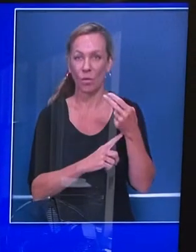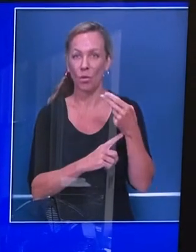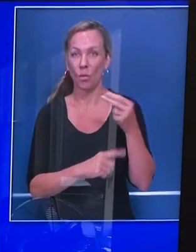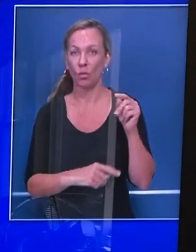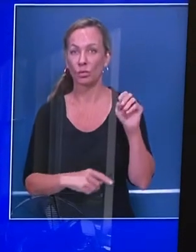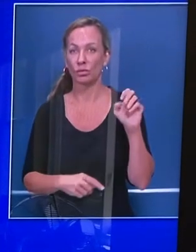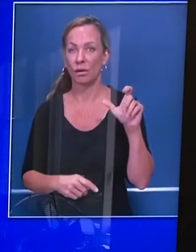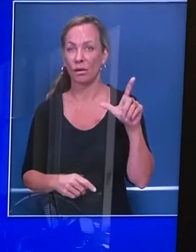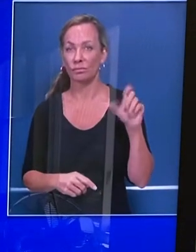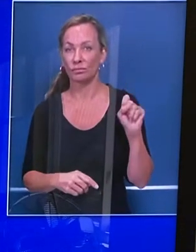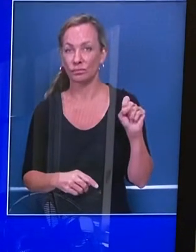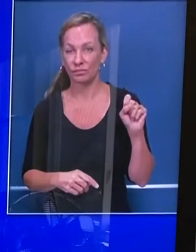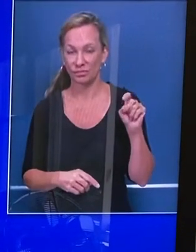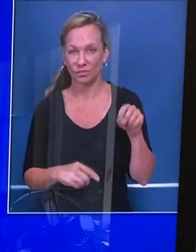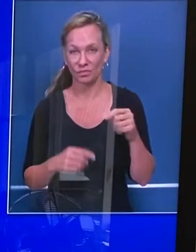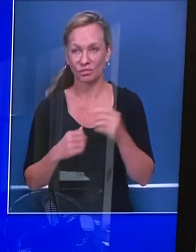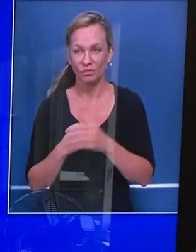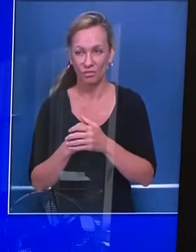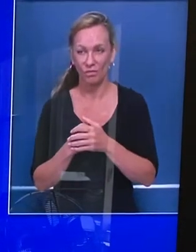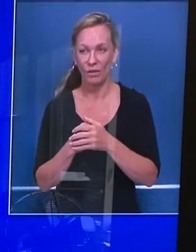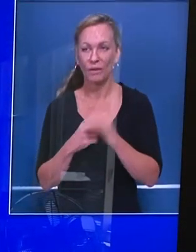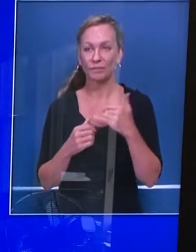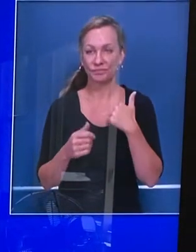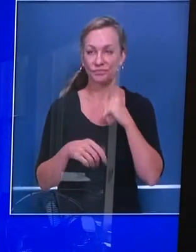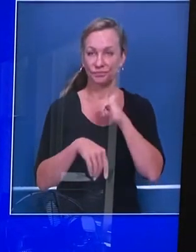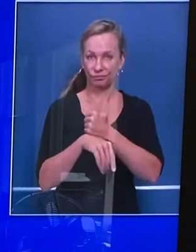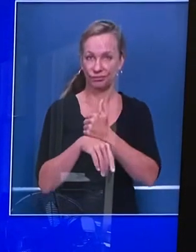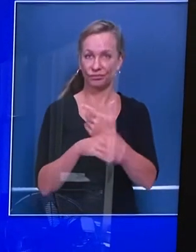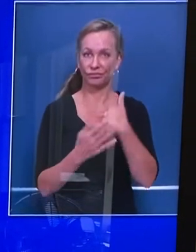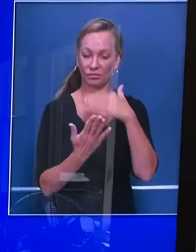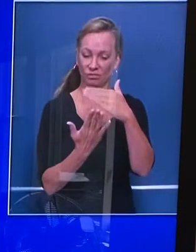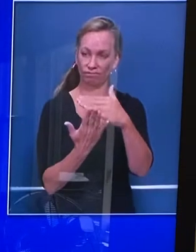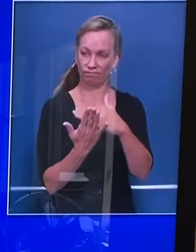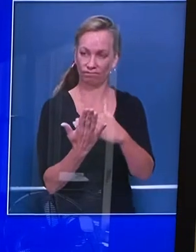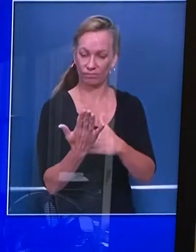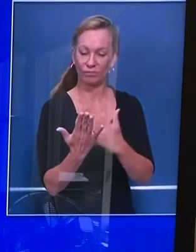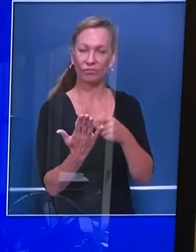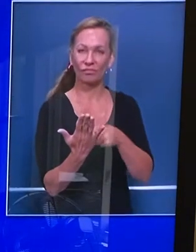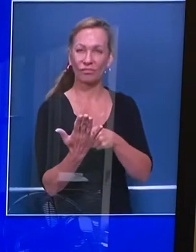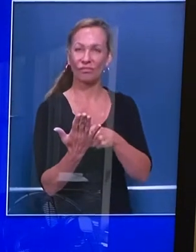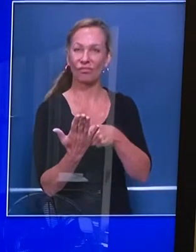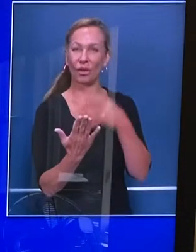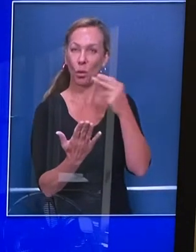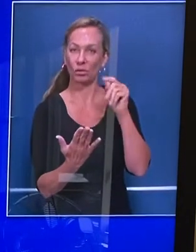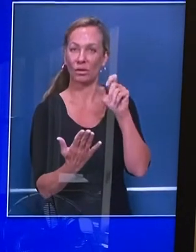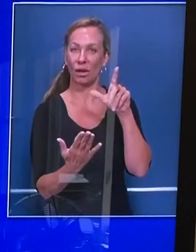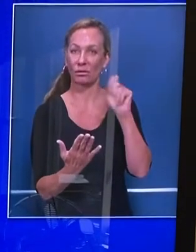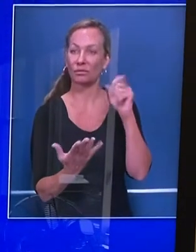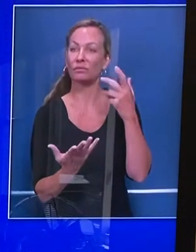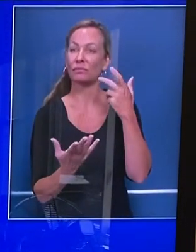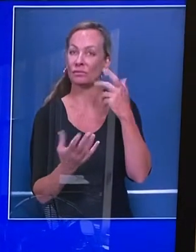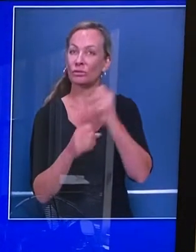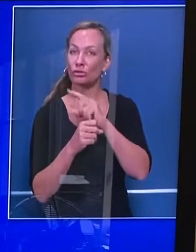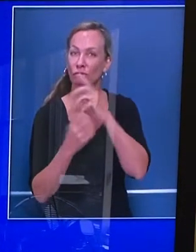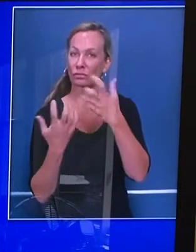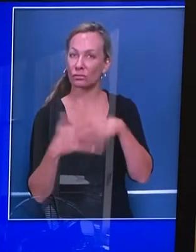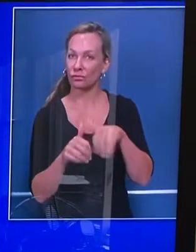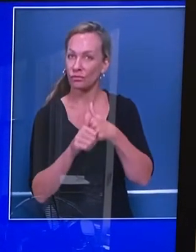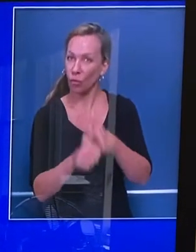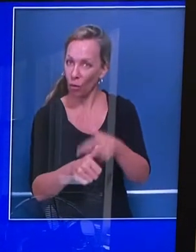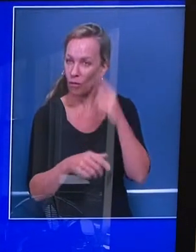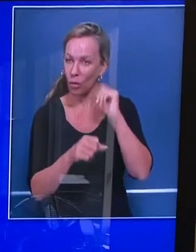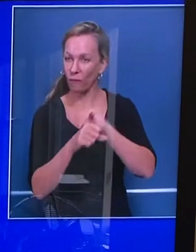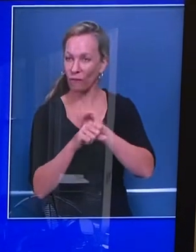process these pandemic protocols into our evacuation protocols for these wildfires.